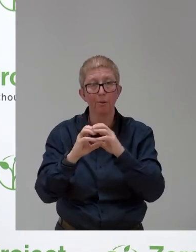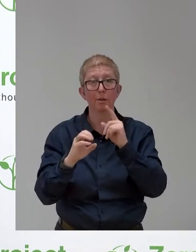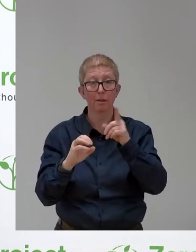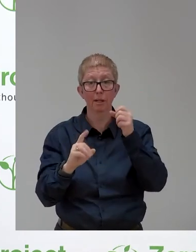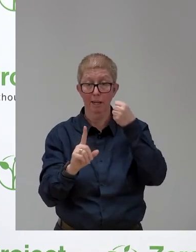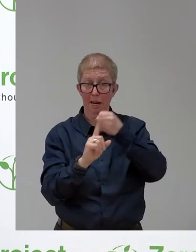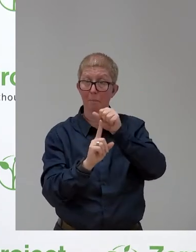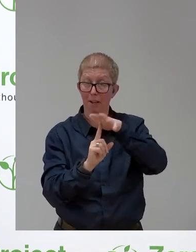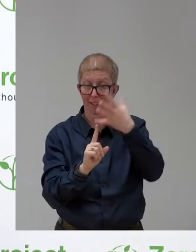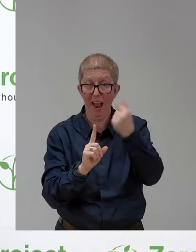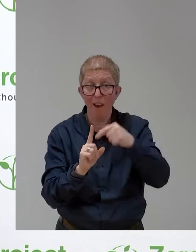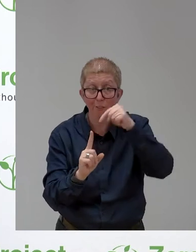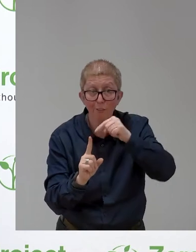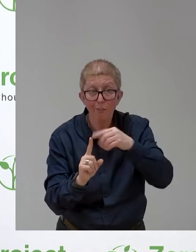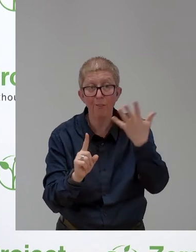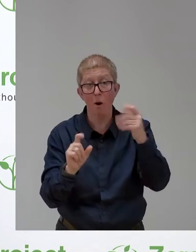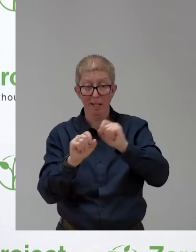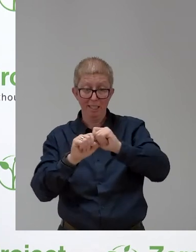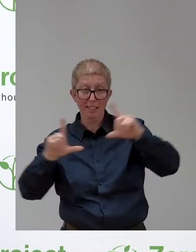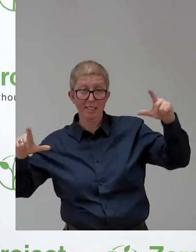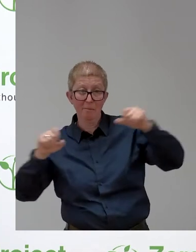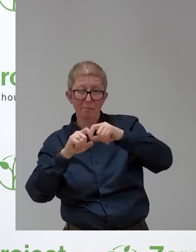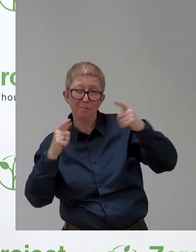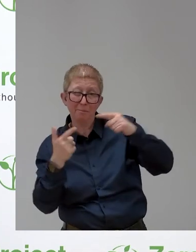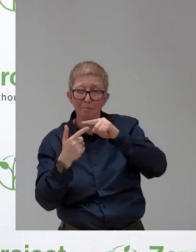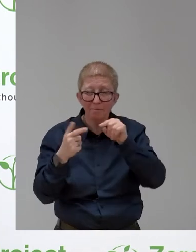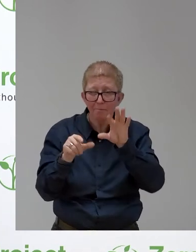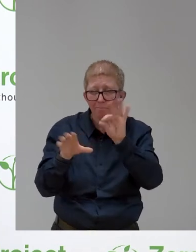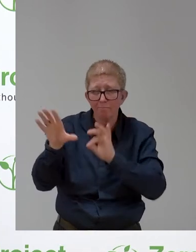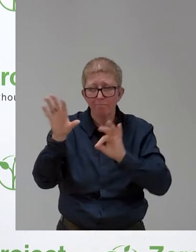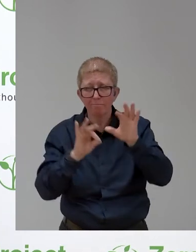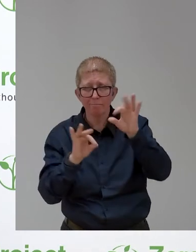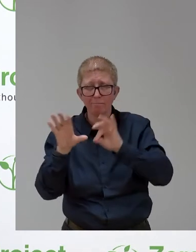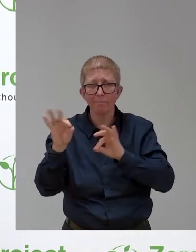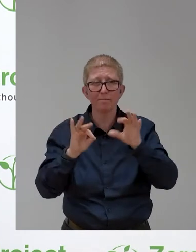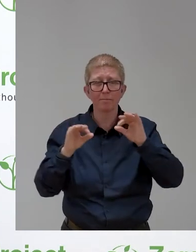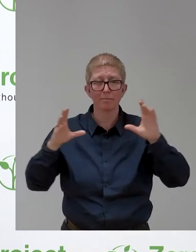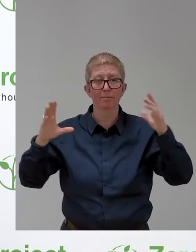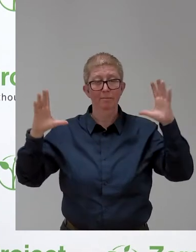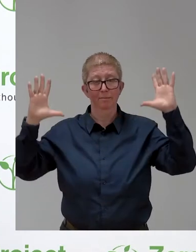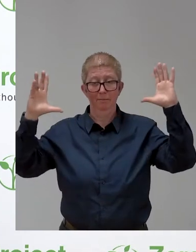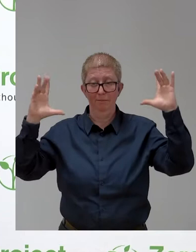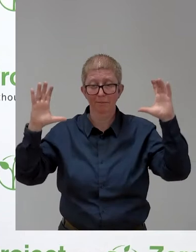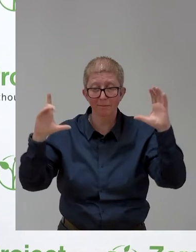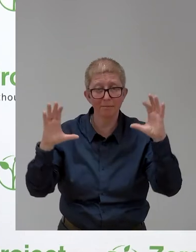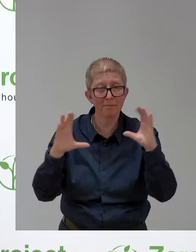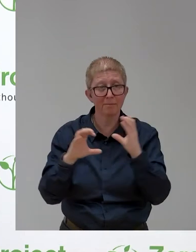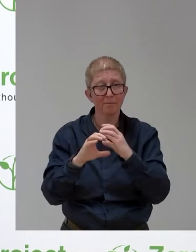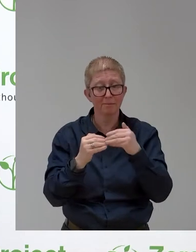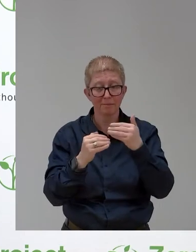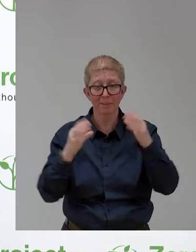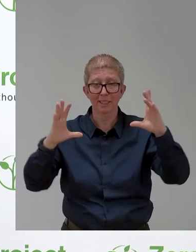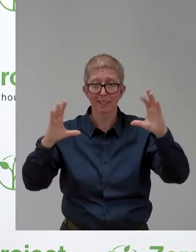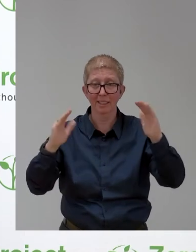At the end of the summer, and after two rounds of evaluations, we announced the longest short list ever with